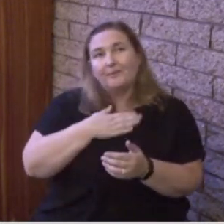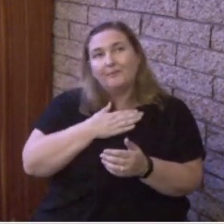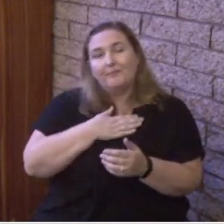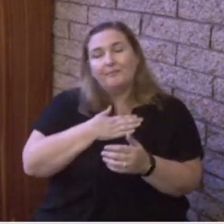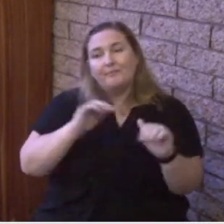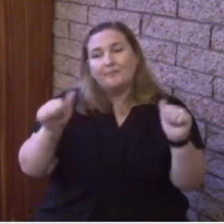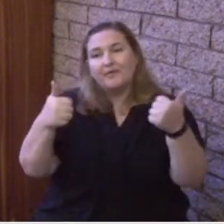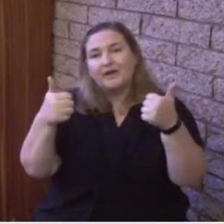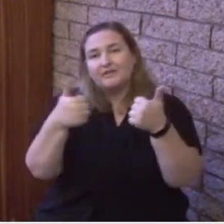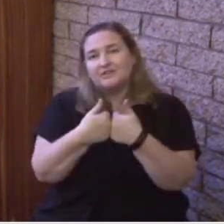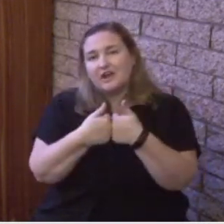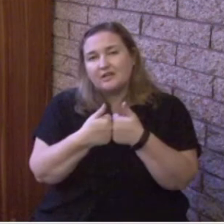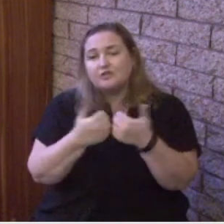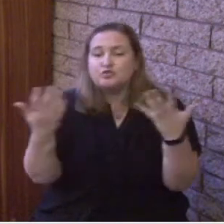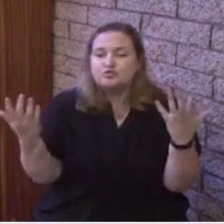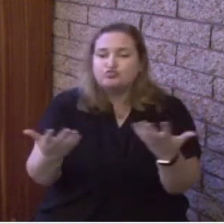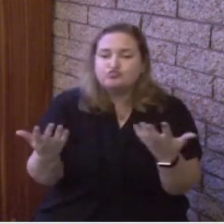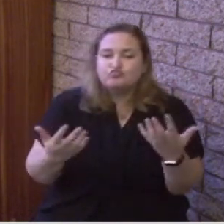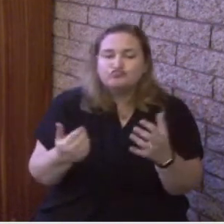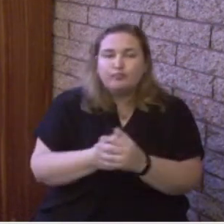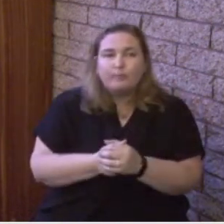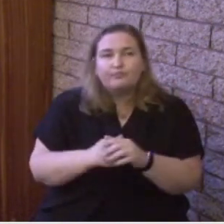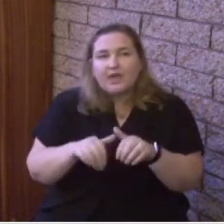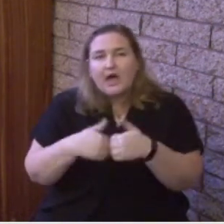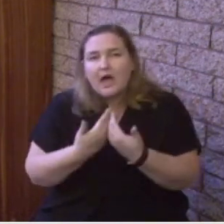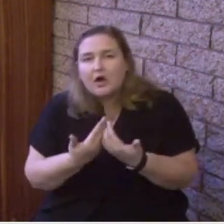How do you prioritize the Holy Spirit?